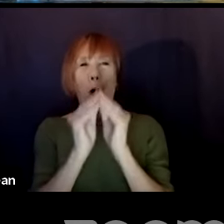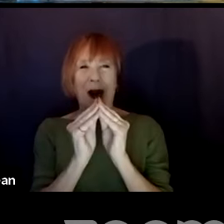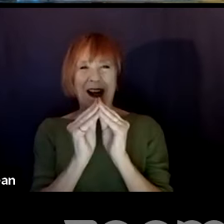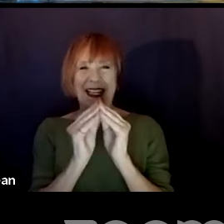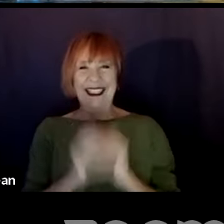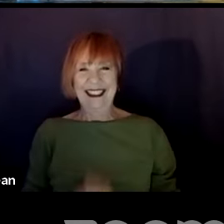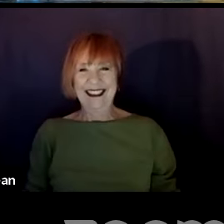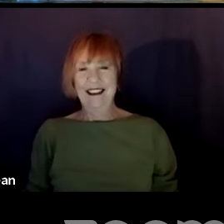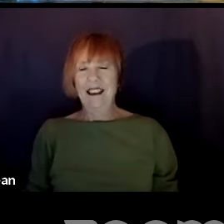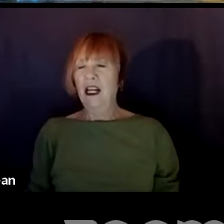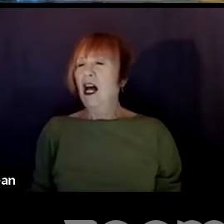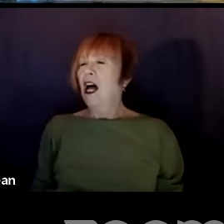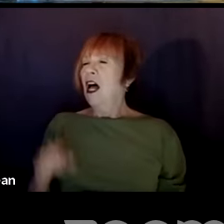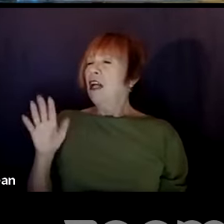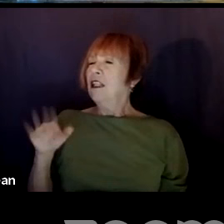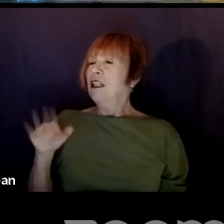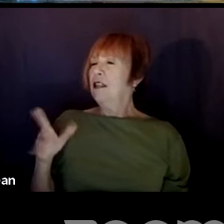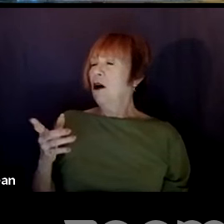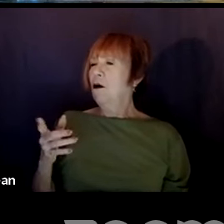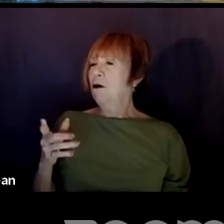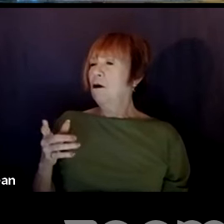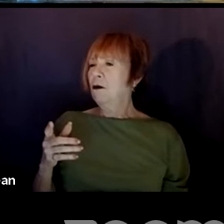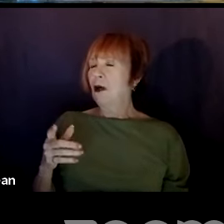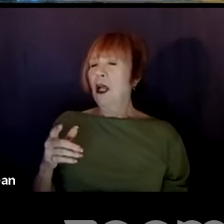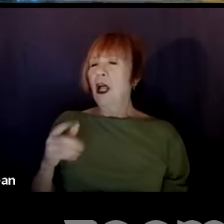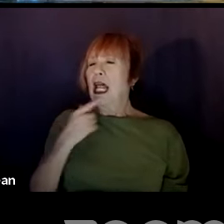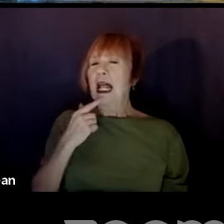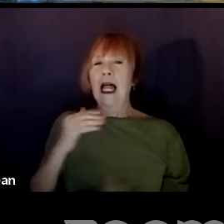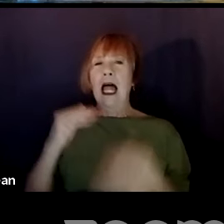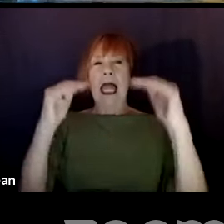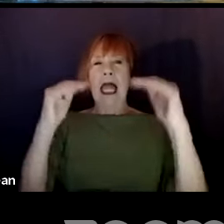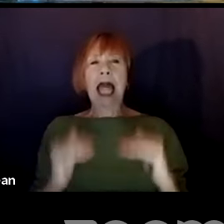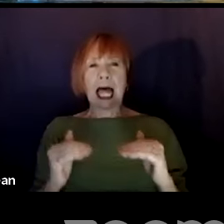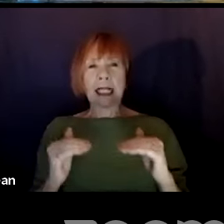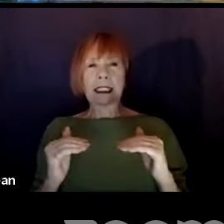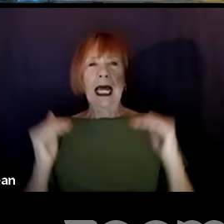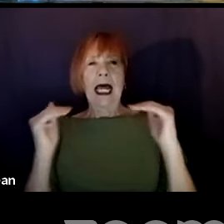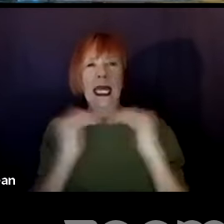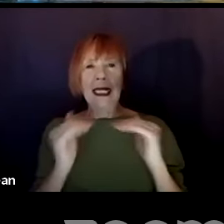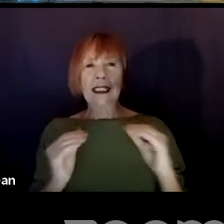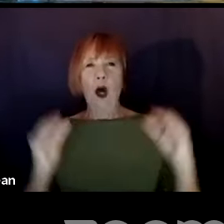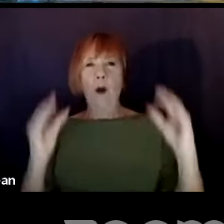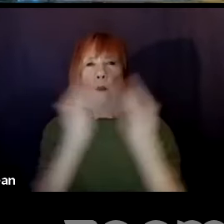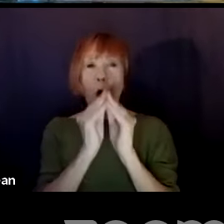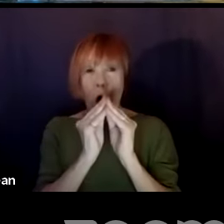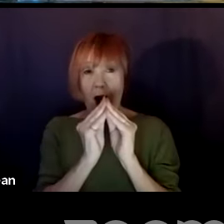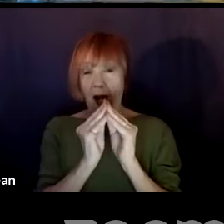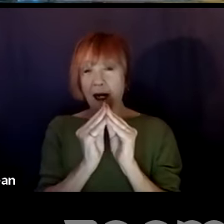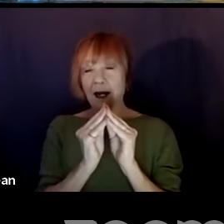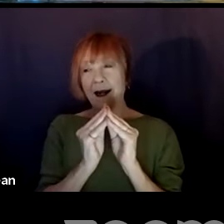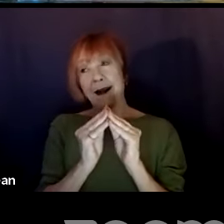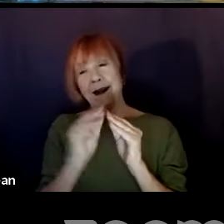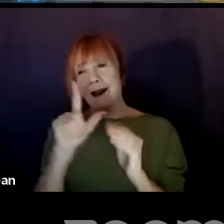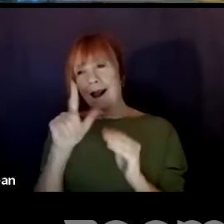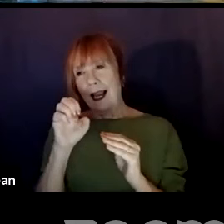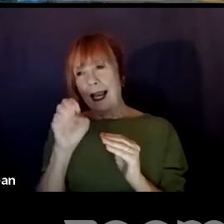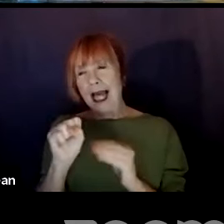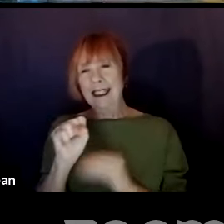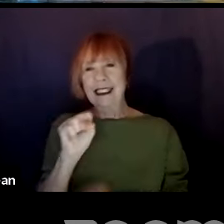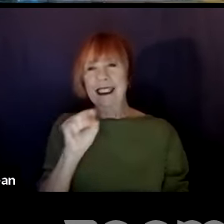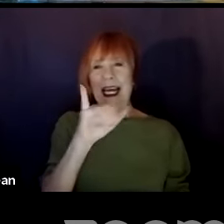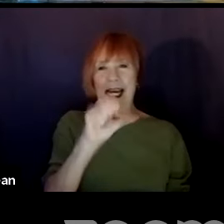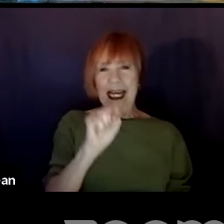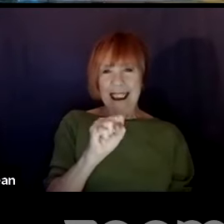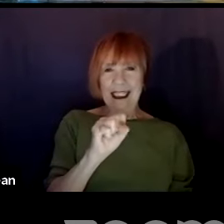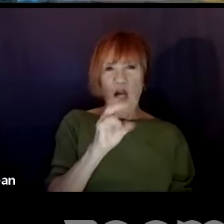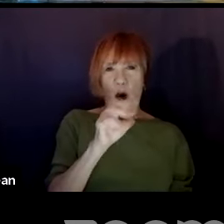So, Michelle, like, with less being more, I think we've all, I know I've been guilty of it, but